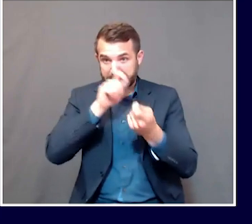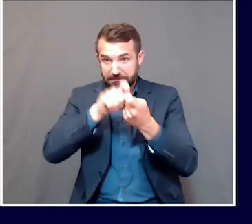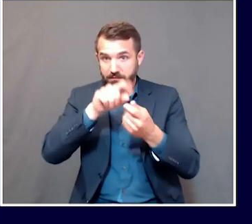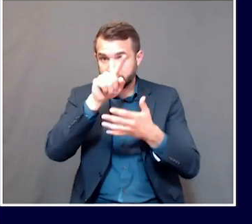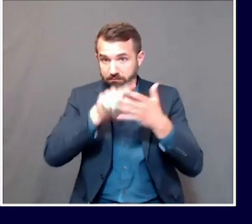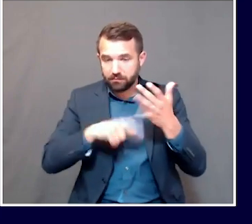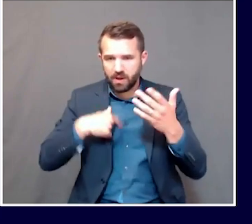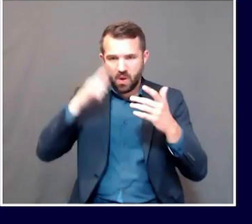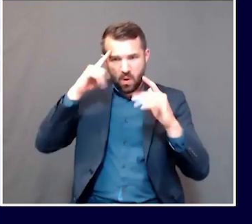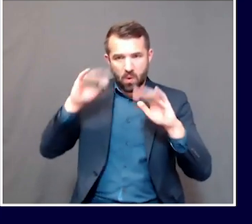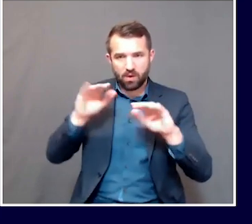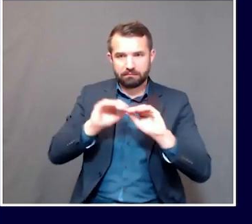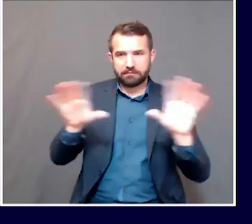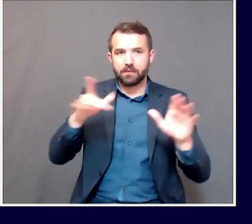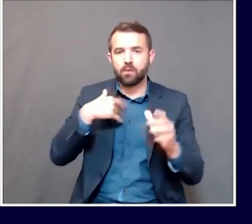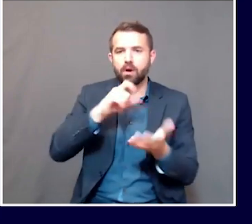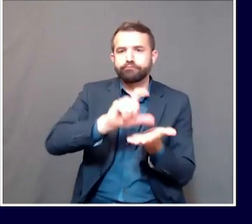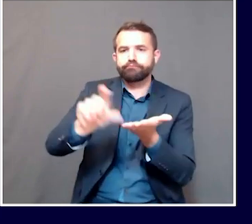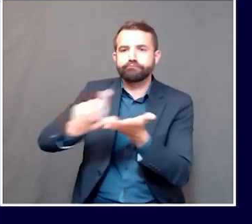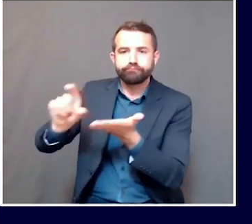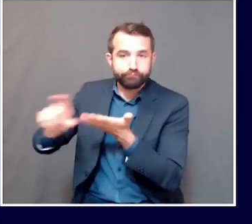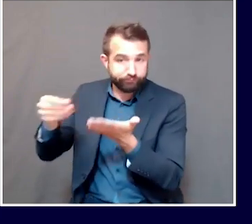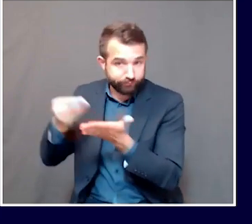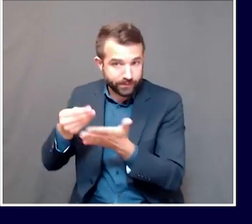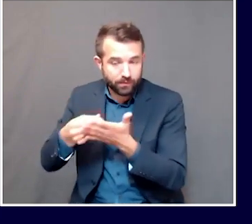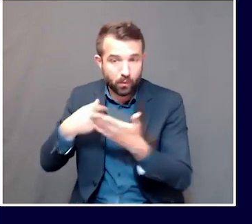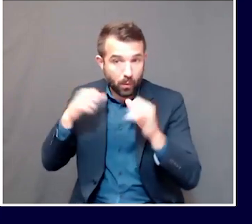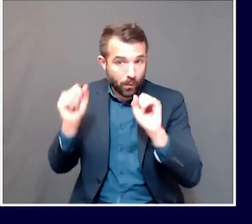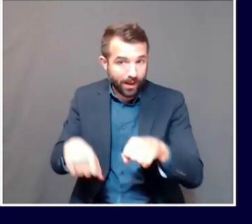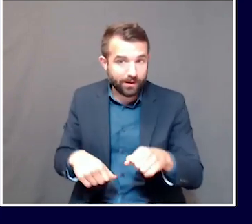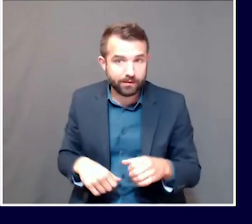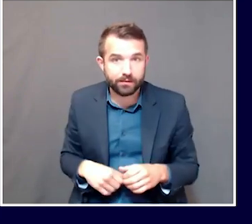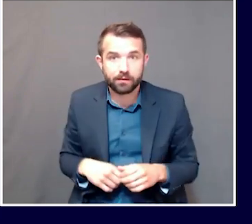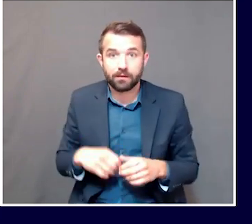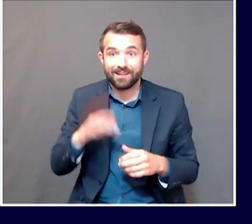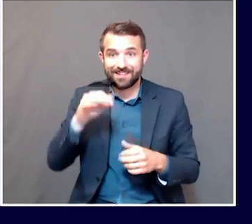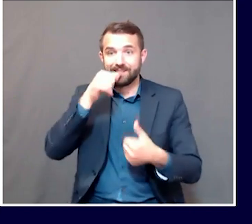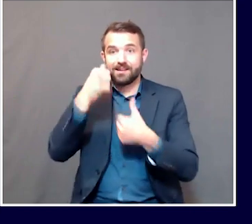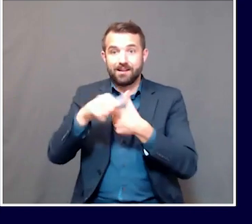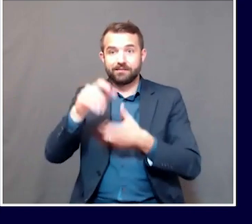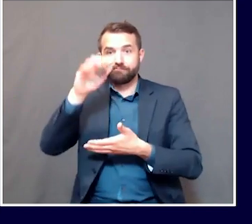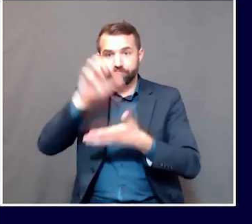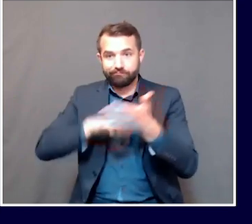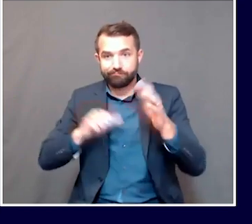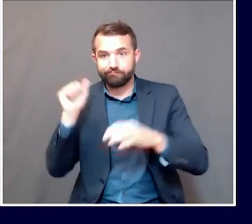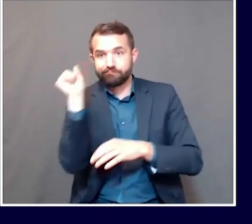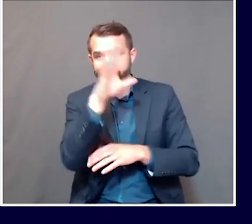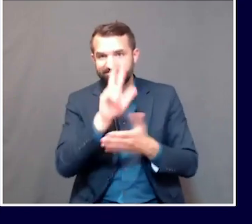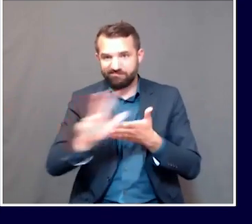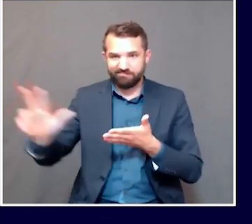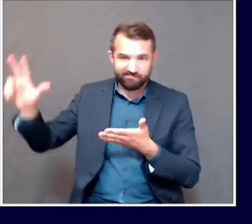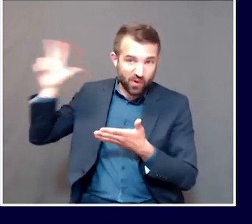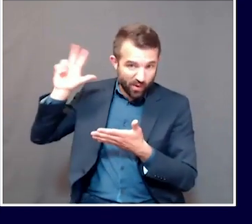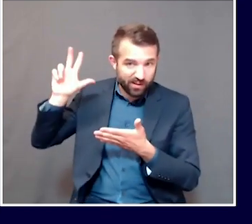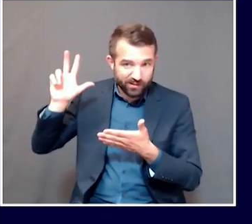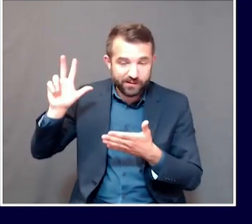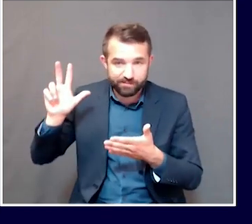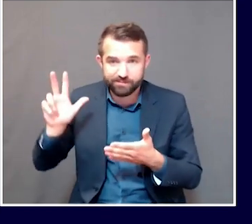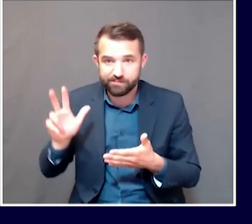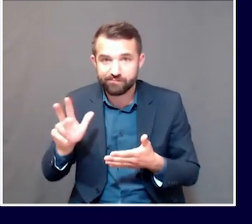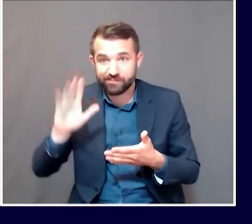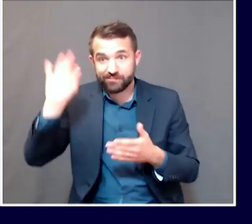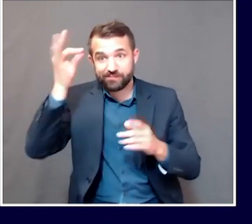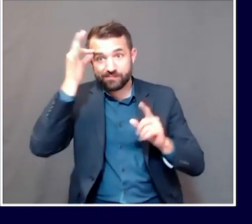As you know from the letter that I sent to the congressional delegation about three weeks ago, we tried to put together estimates